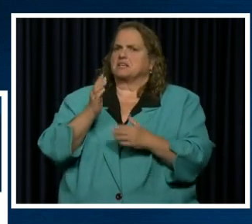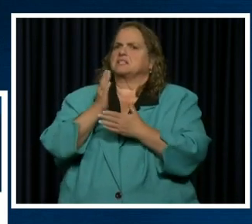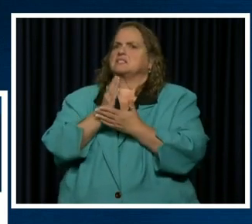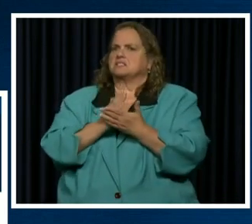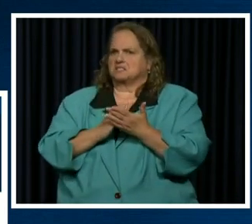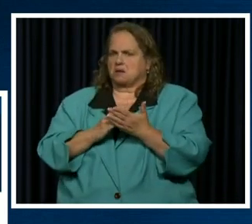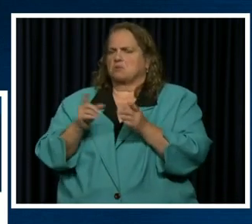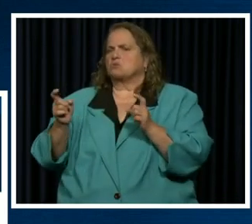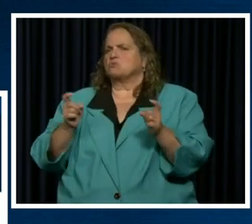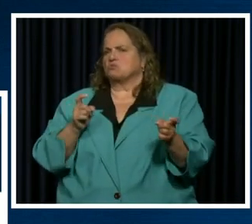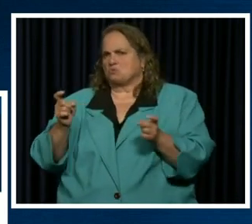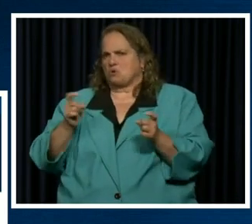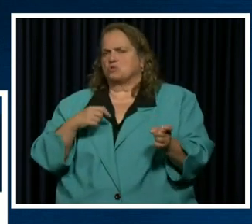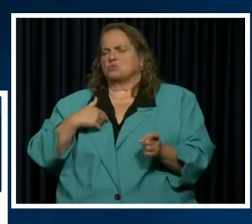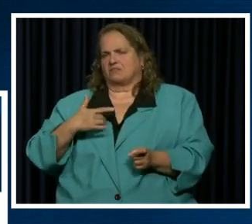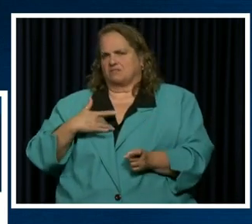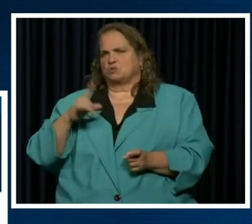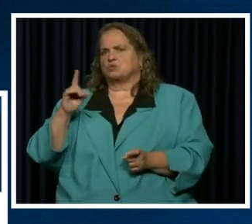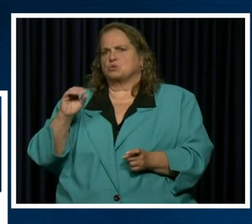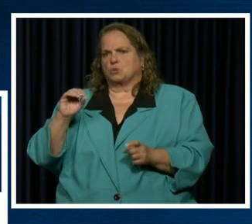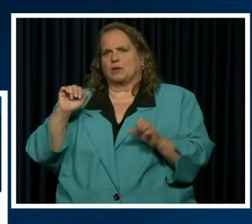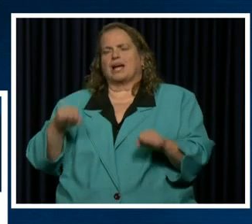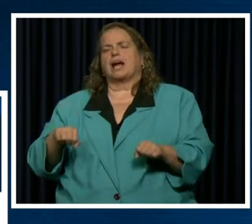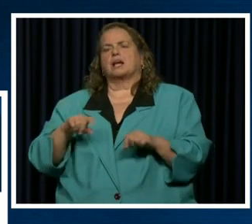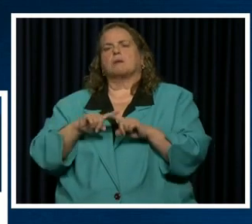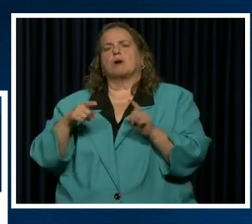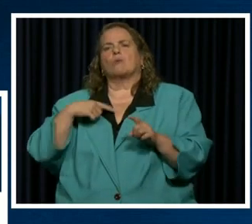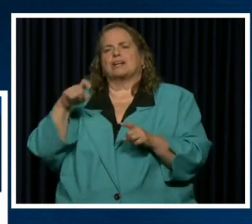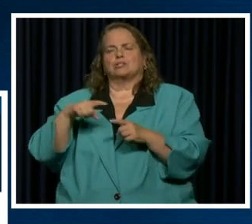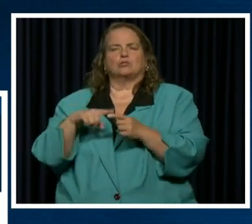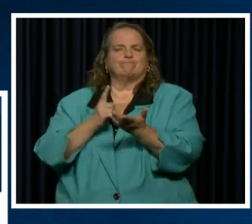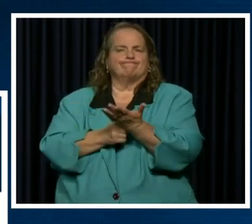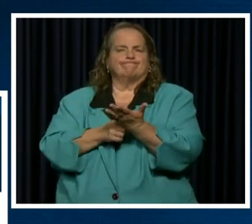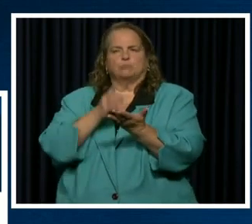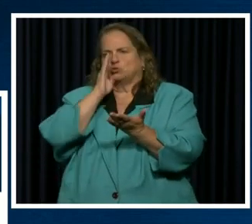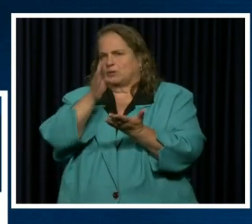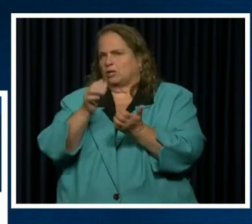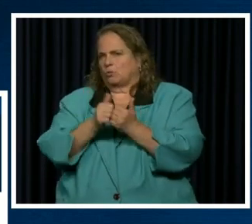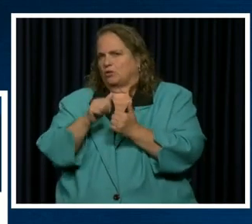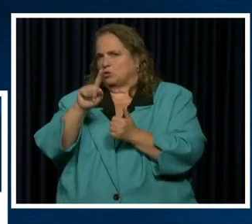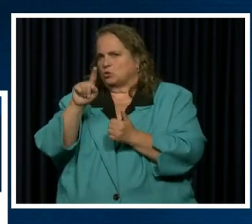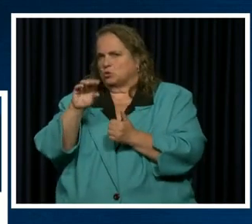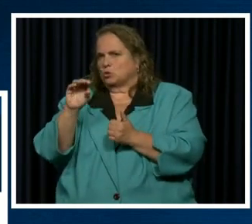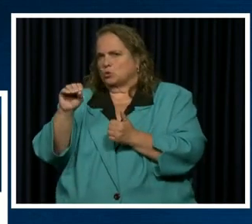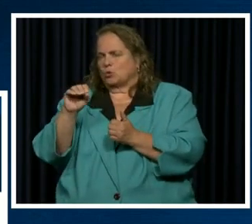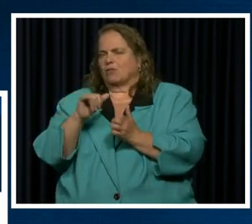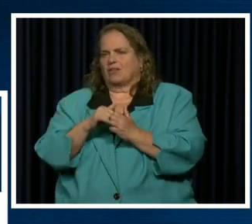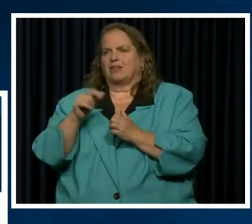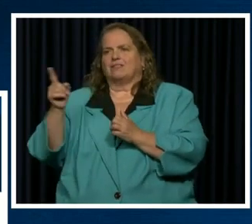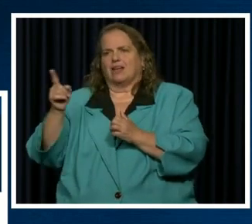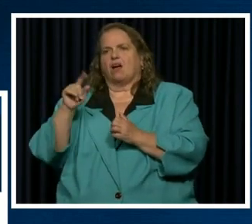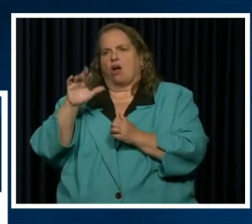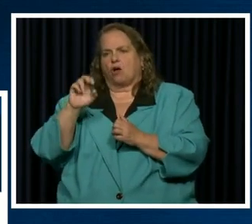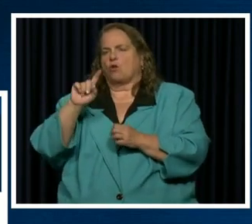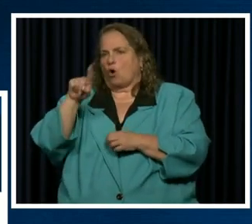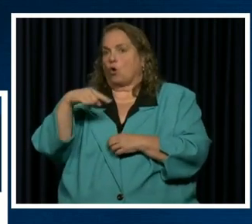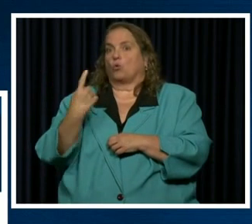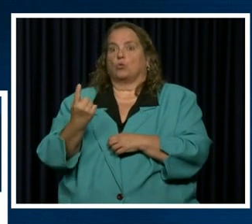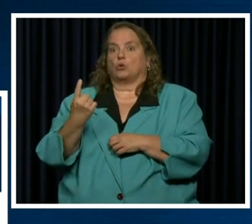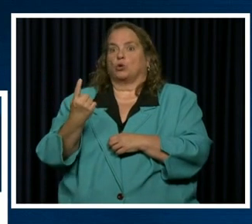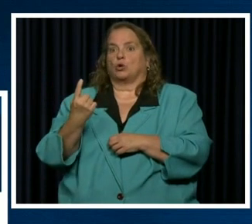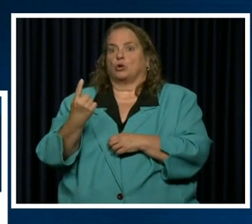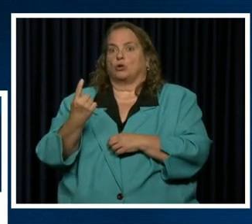significant controls. But that's that's one where we need to talk to them directly, given that they are the only